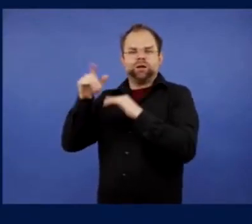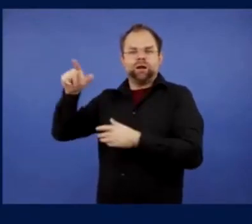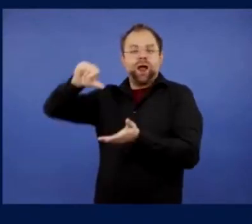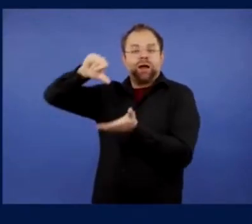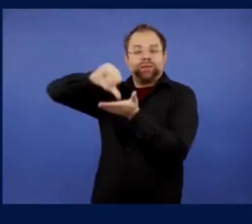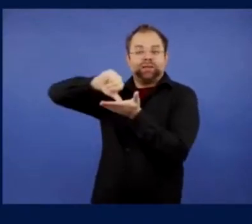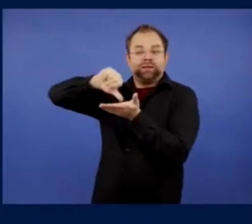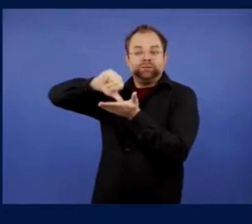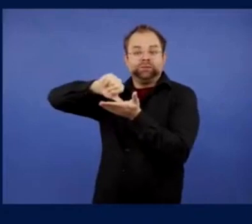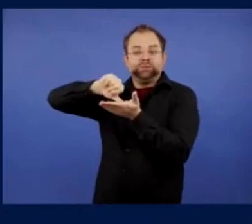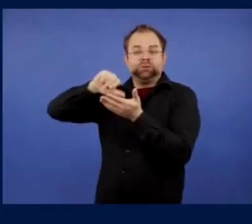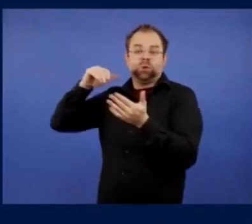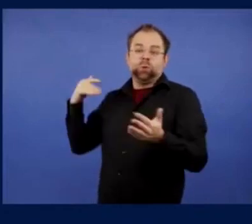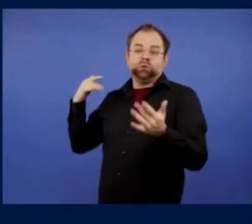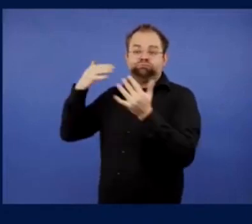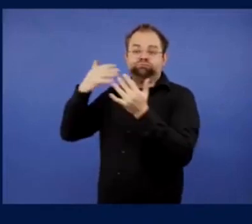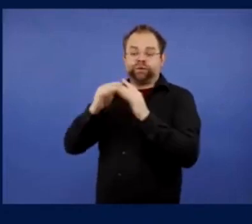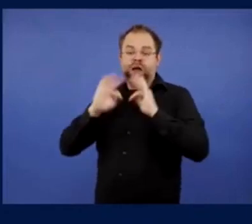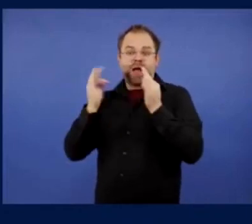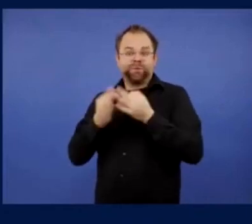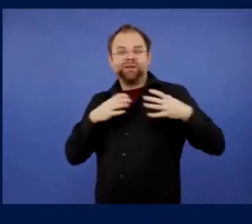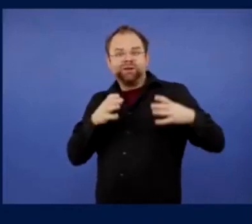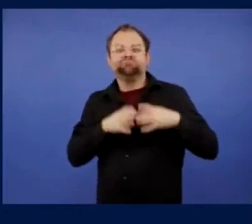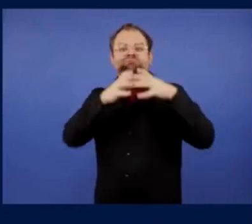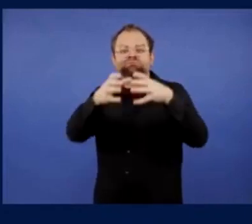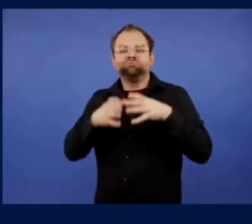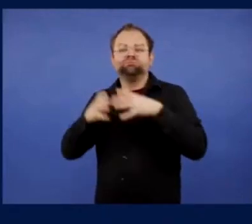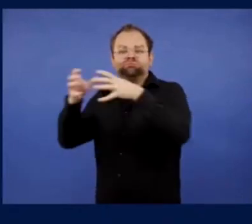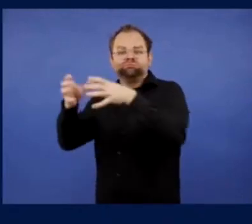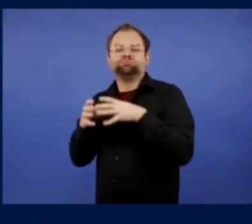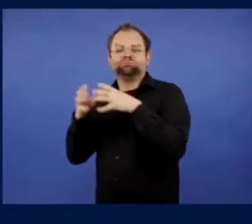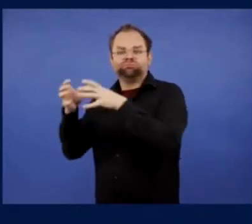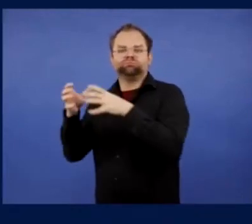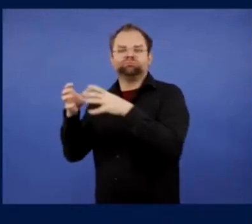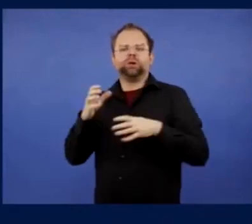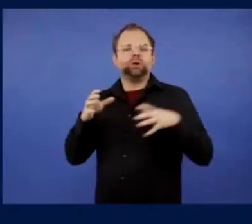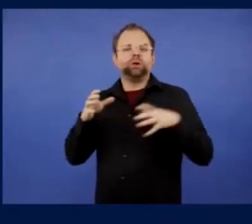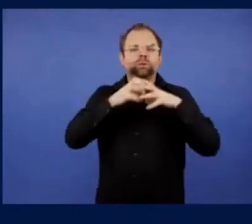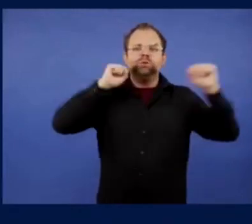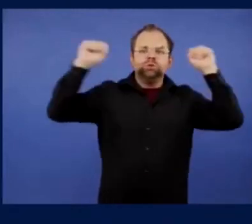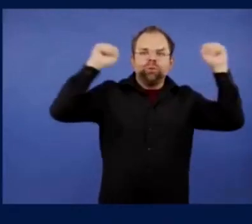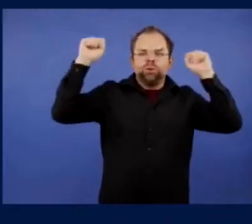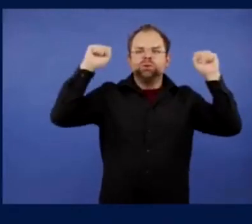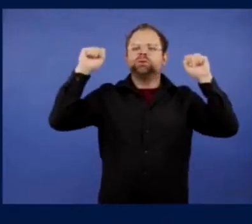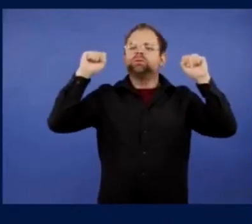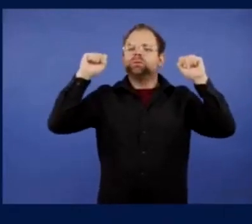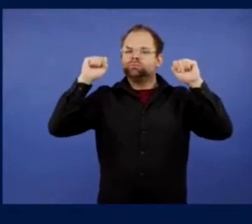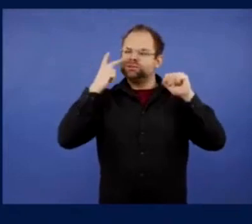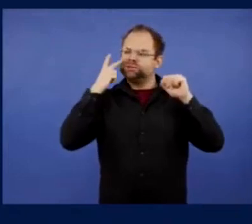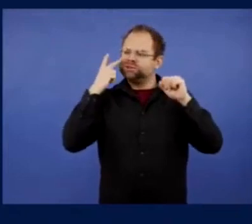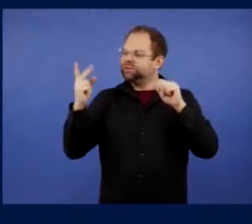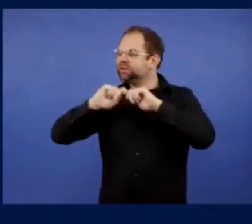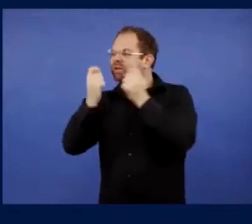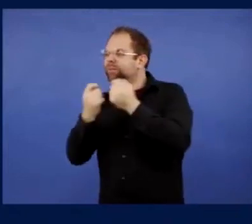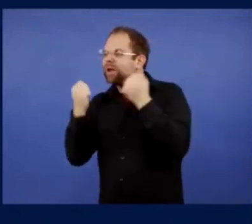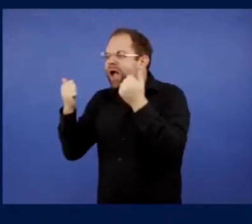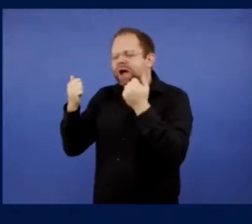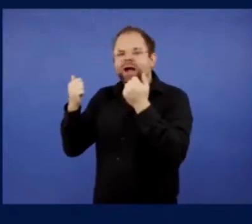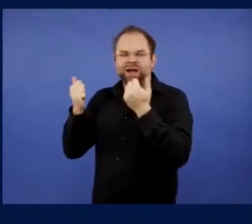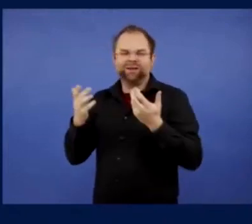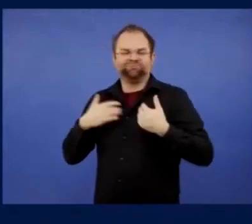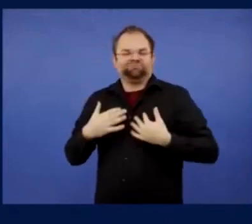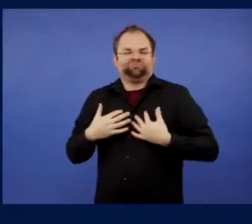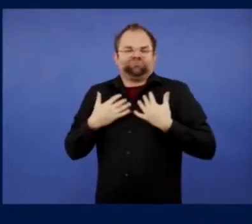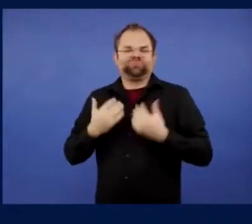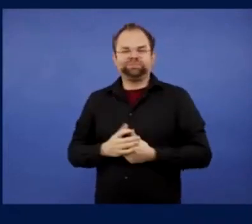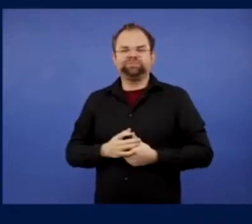a disabled fan. Can you explain some of the differences that you've experienced? Yeah, I'm not far off at 100 European away's now,